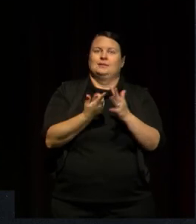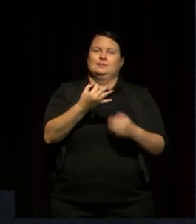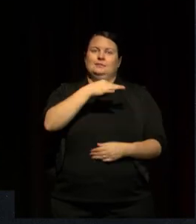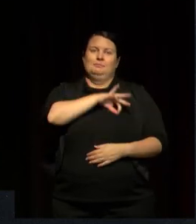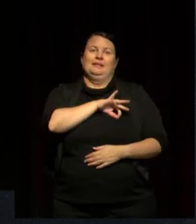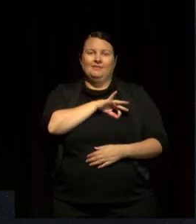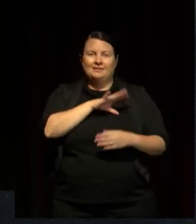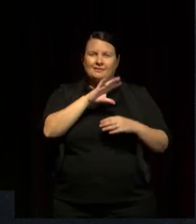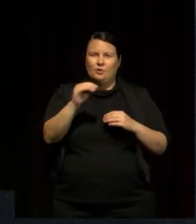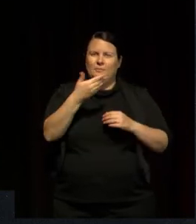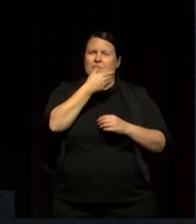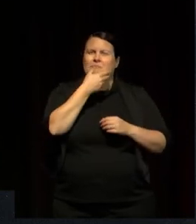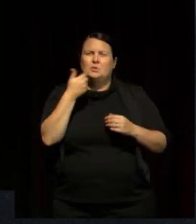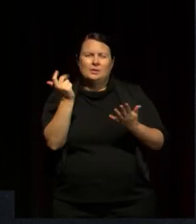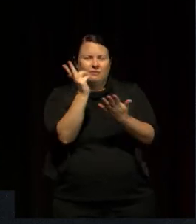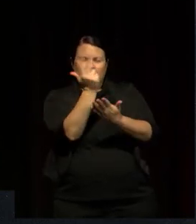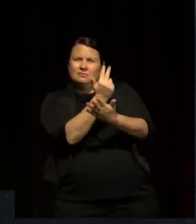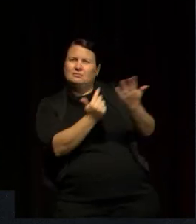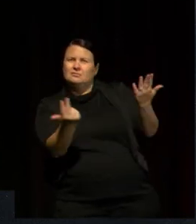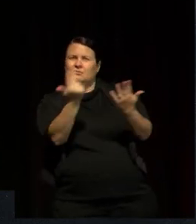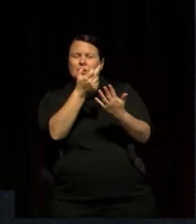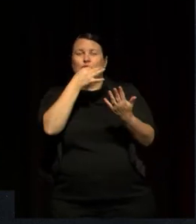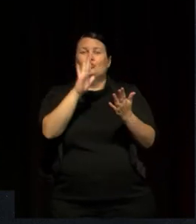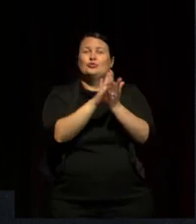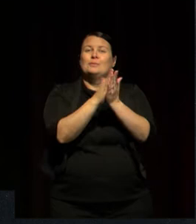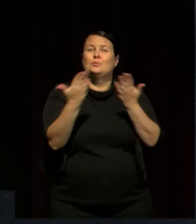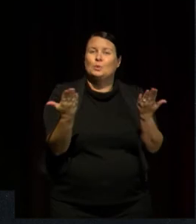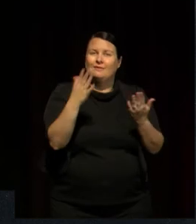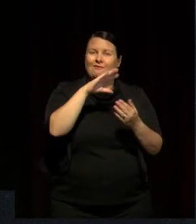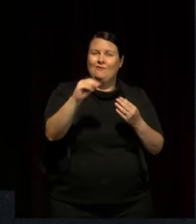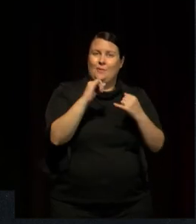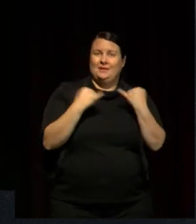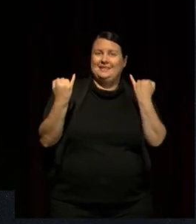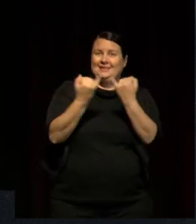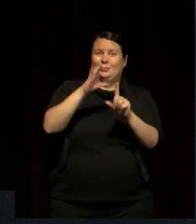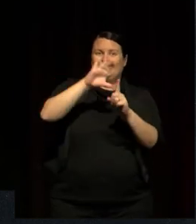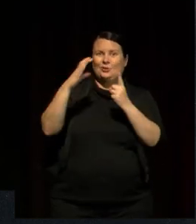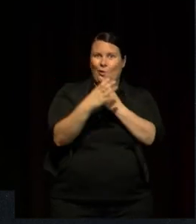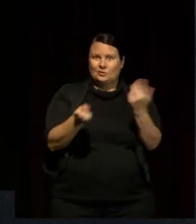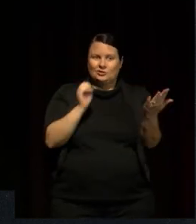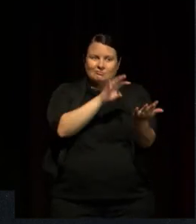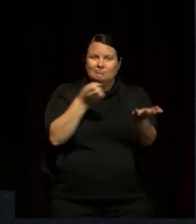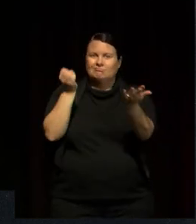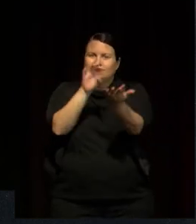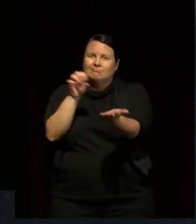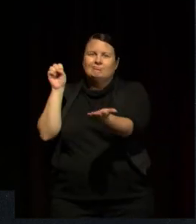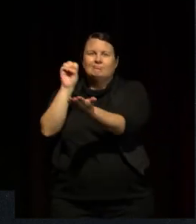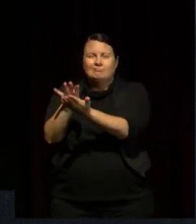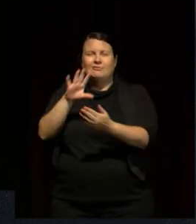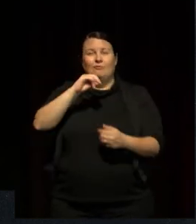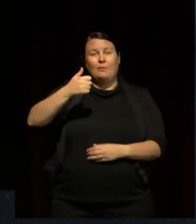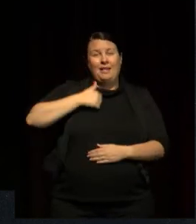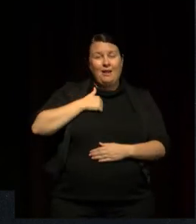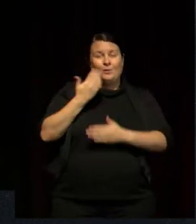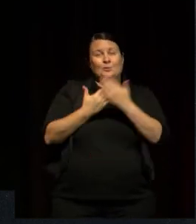beautiful illustrated children's books that have come from Indigenous cultures and storytellers and writers and